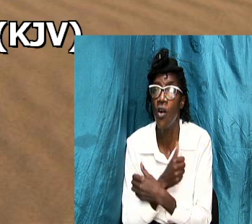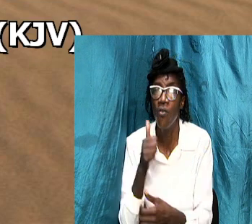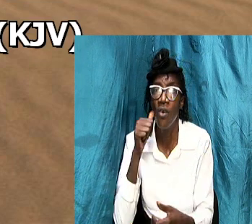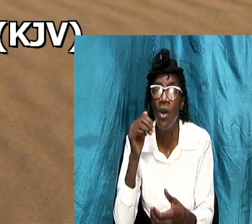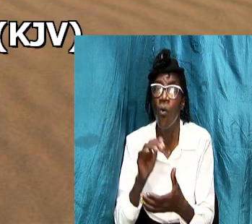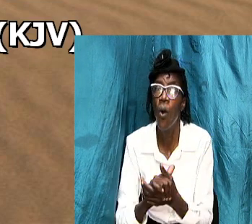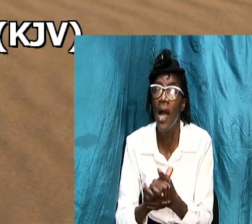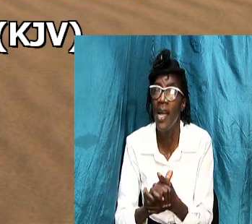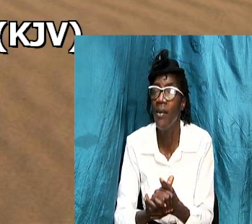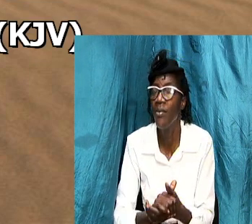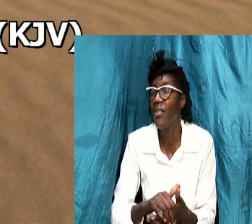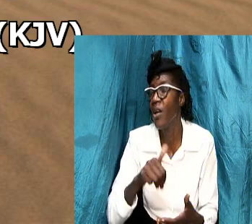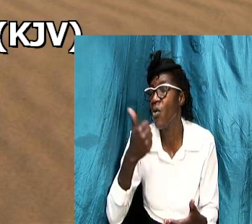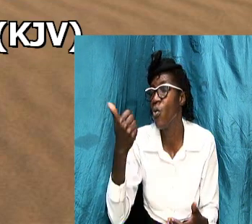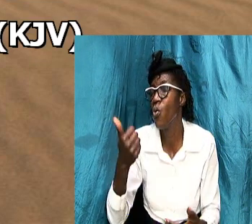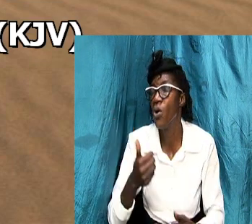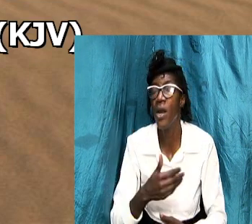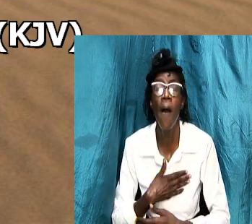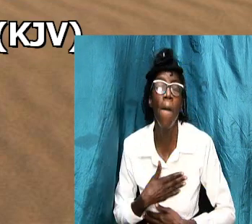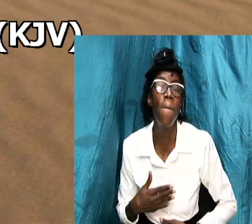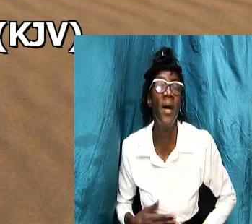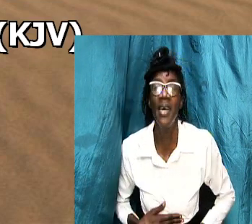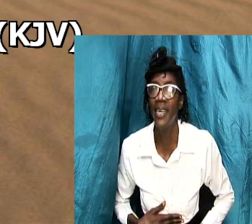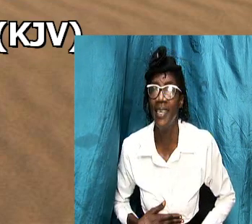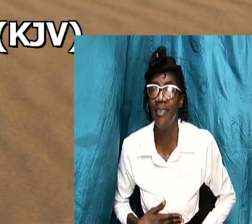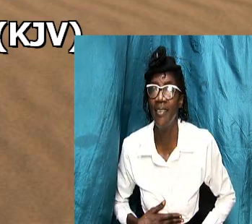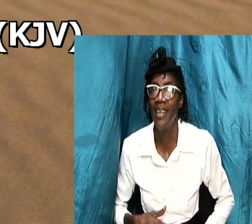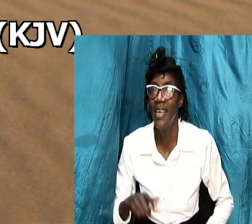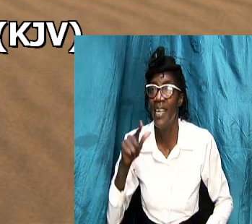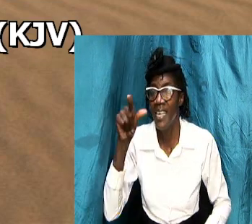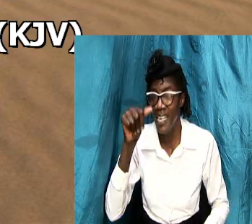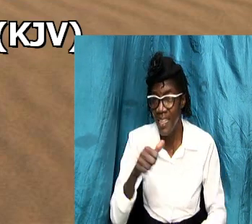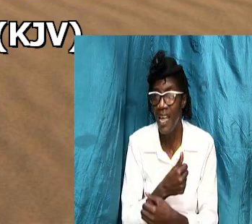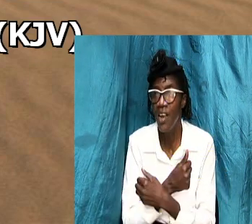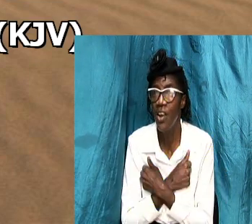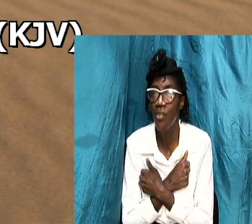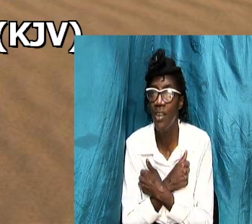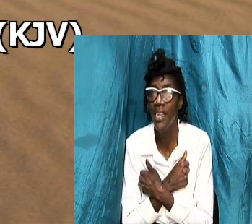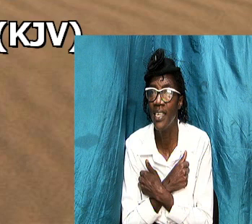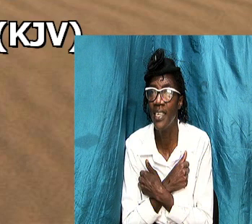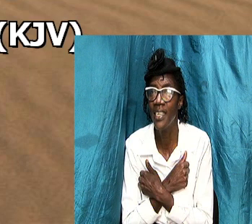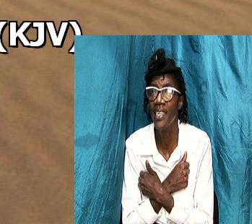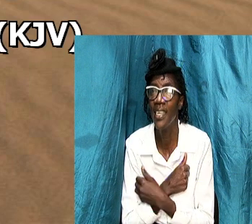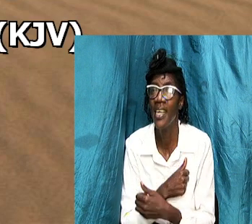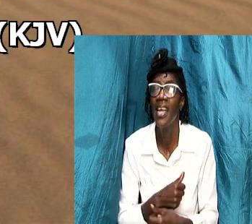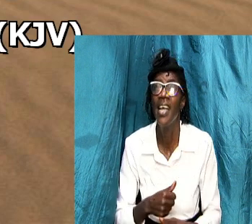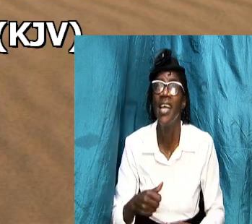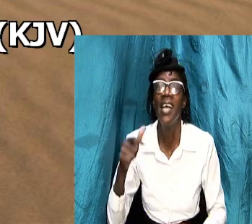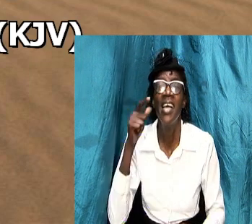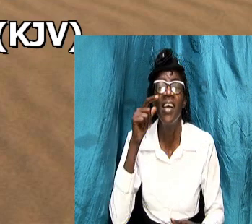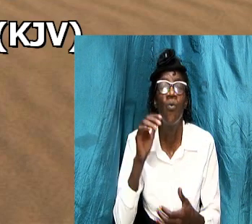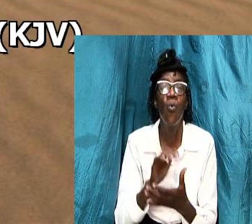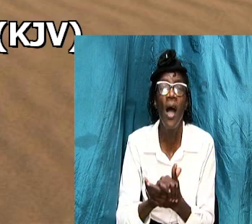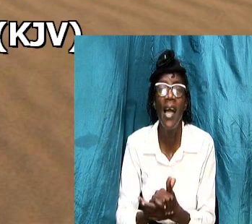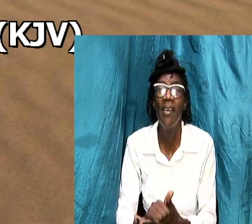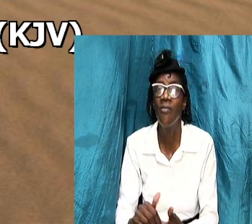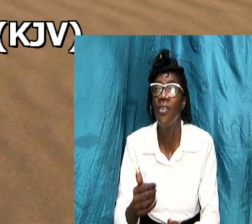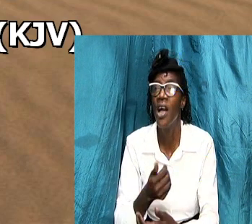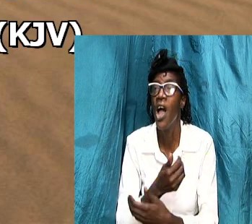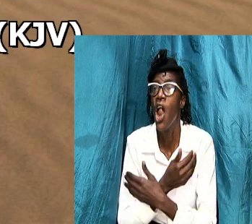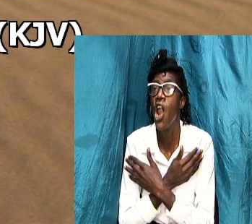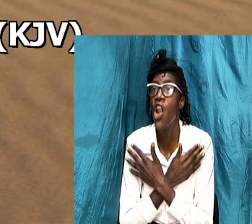own bodies he that loveth his wife loveth himself